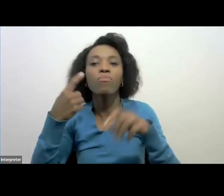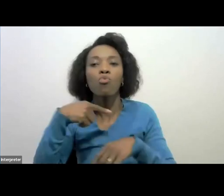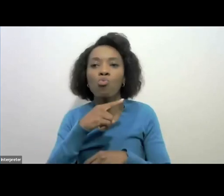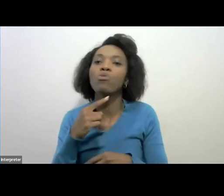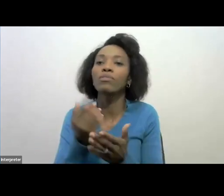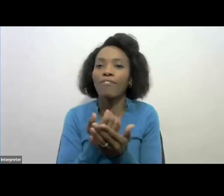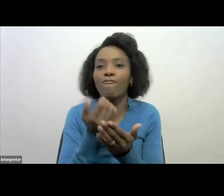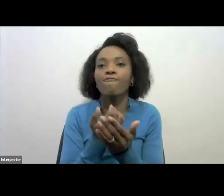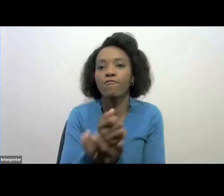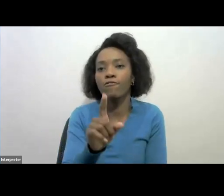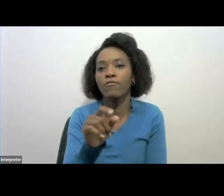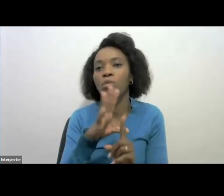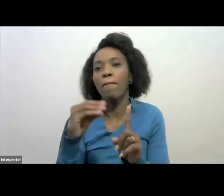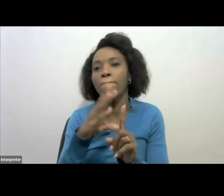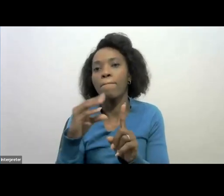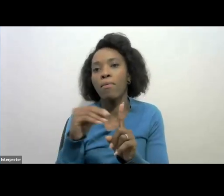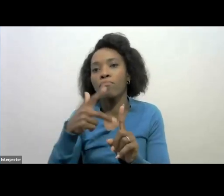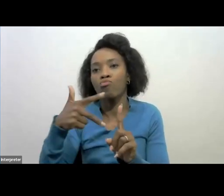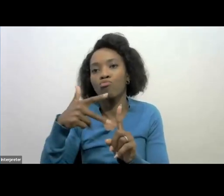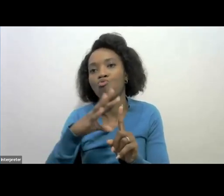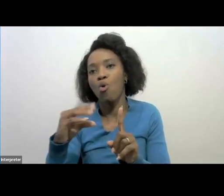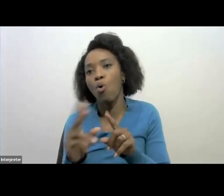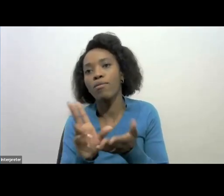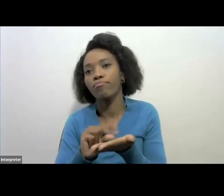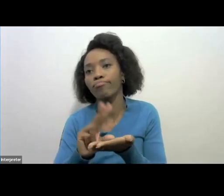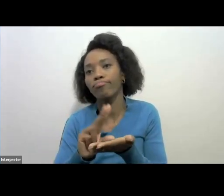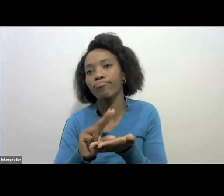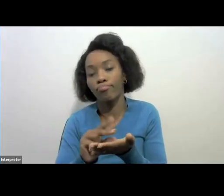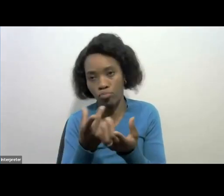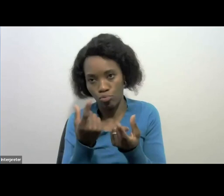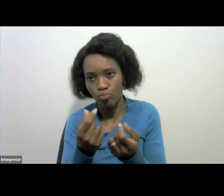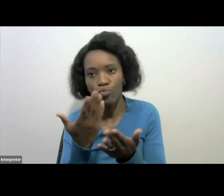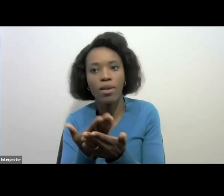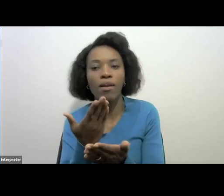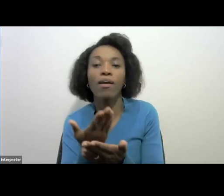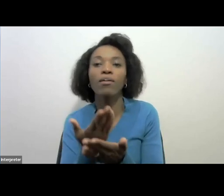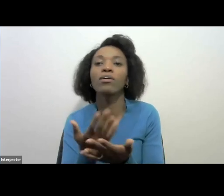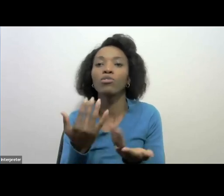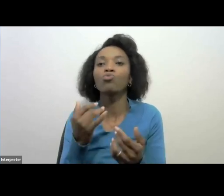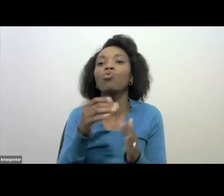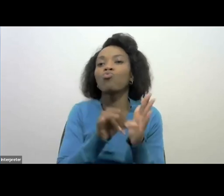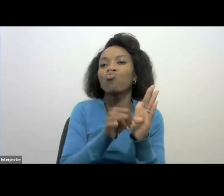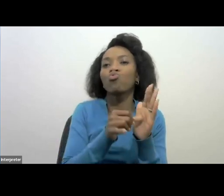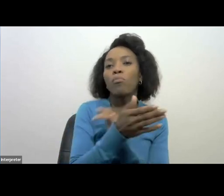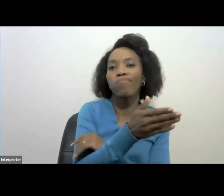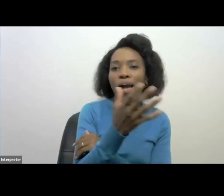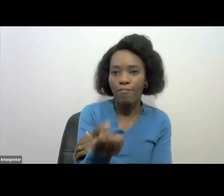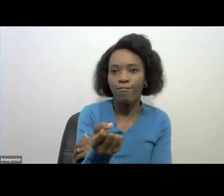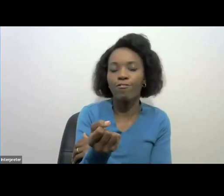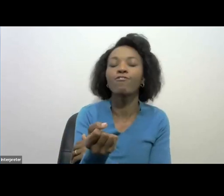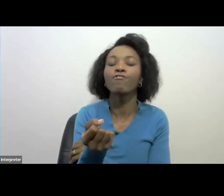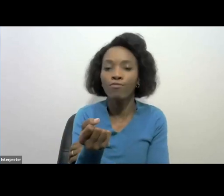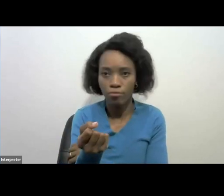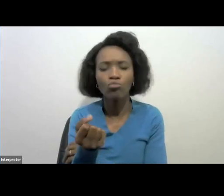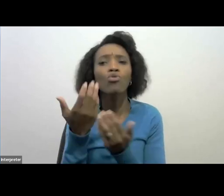we are recording this session you can always get it on our SAS TV YouTube and continue to be in